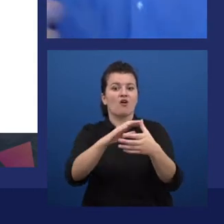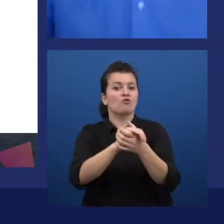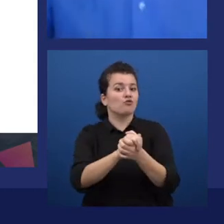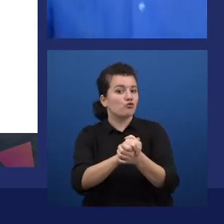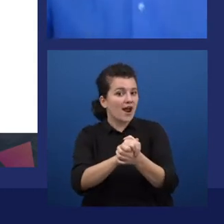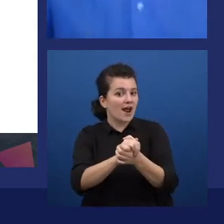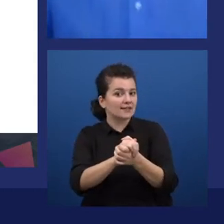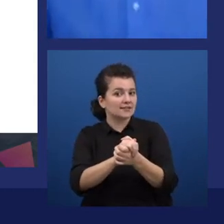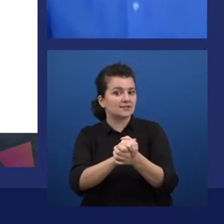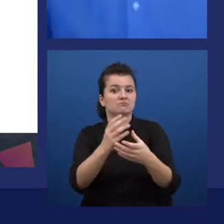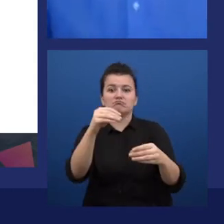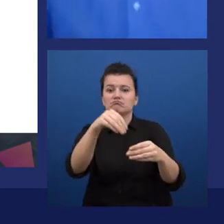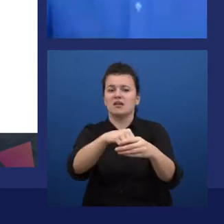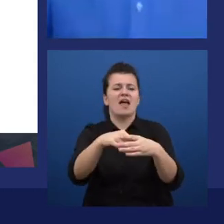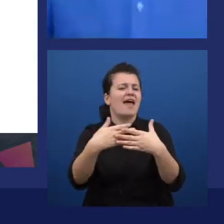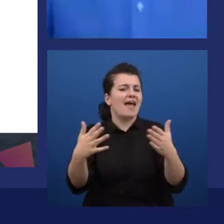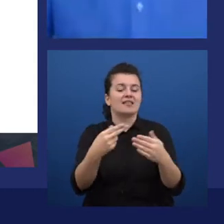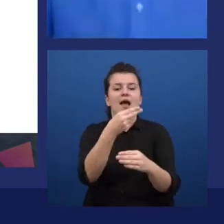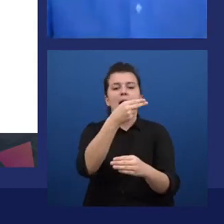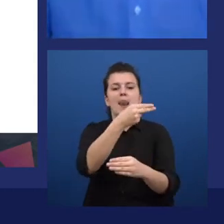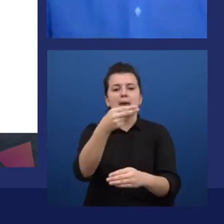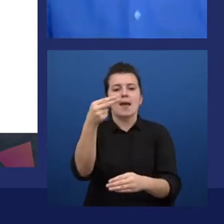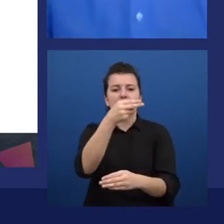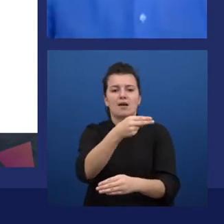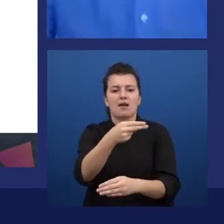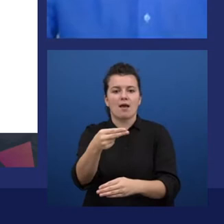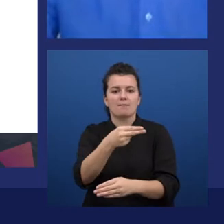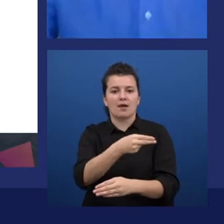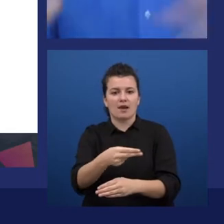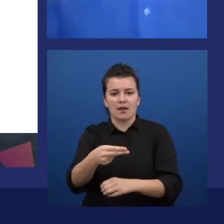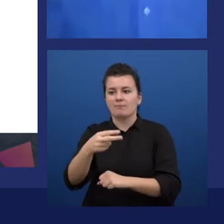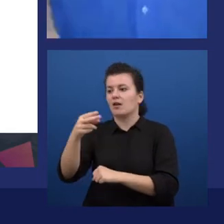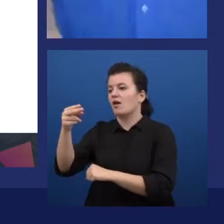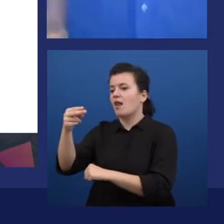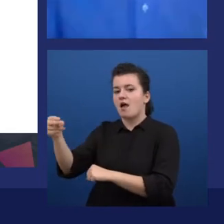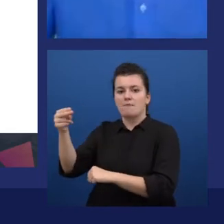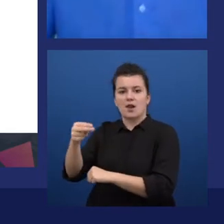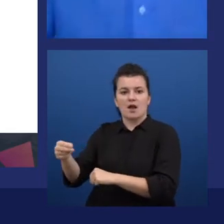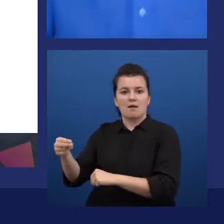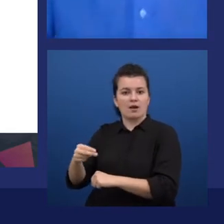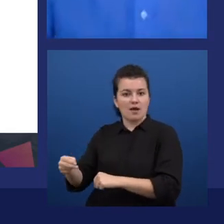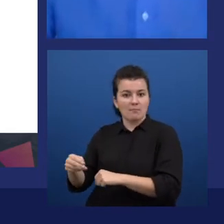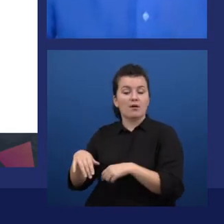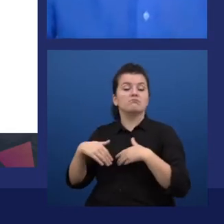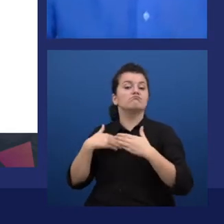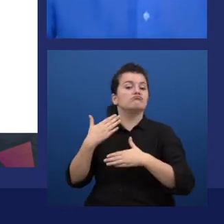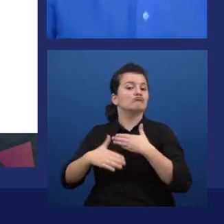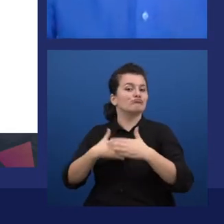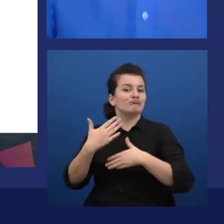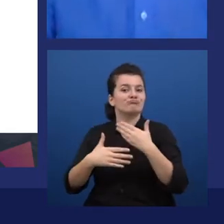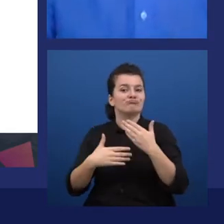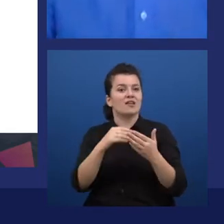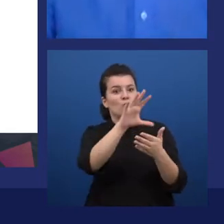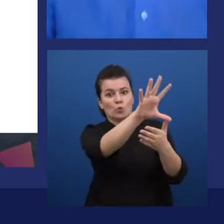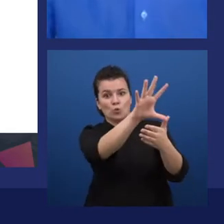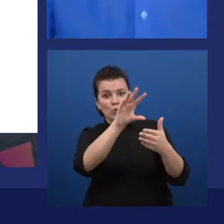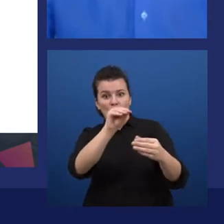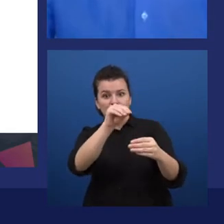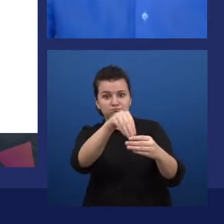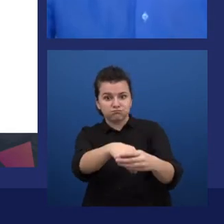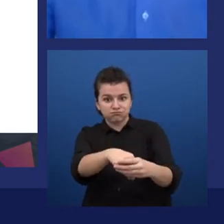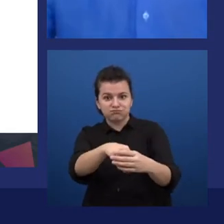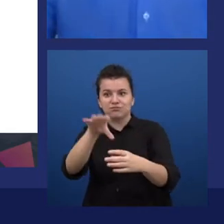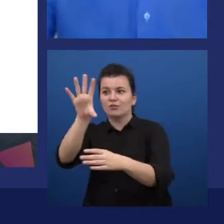long as they are labeled, and then it will detect and recognize. So this is the foundation. This is what we will do